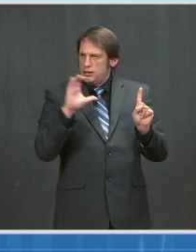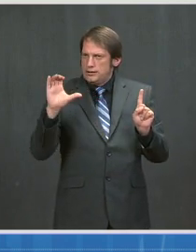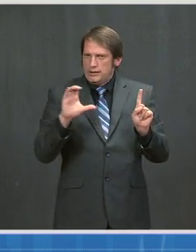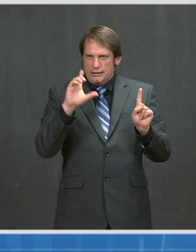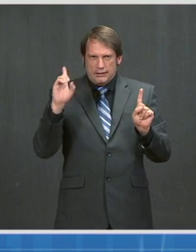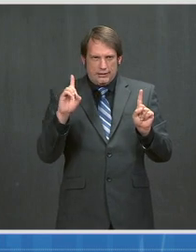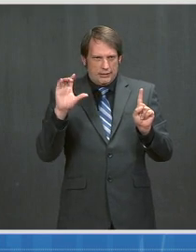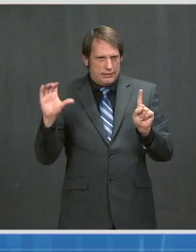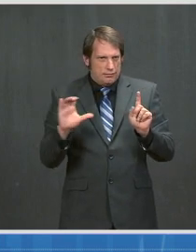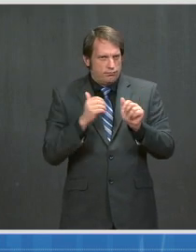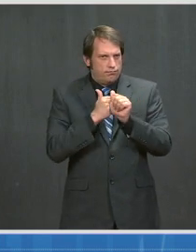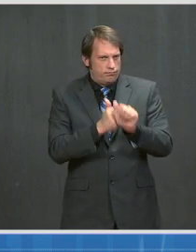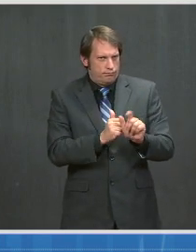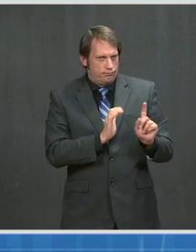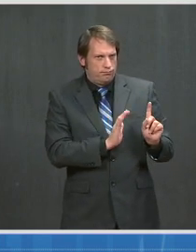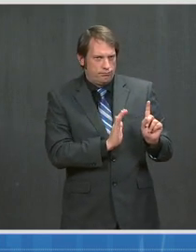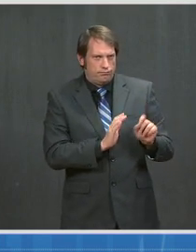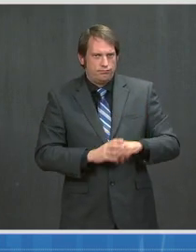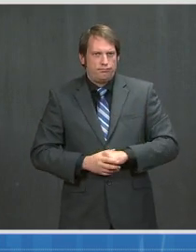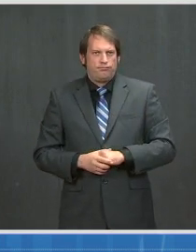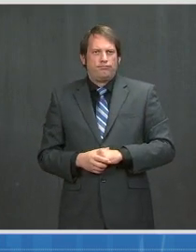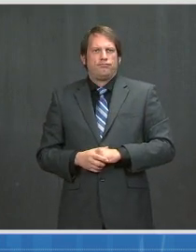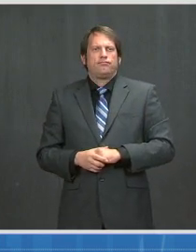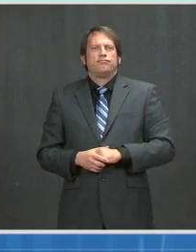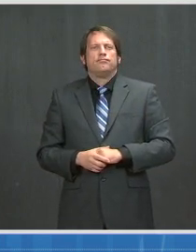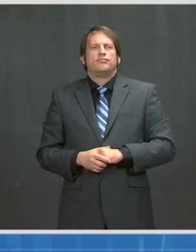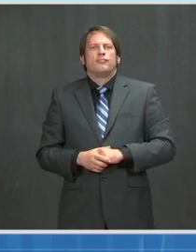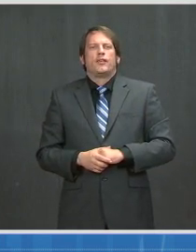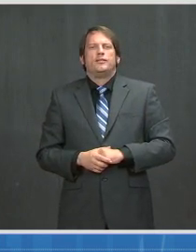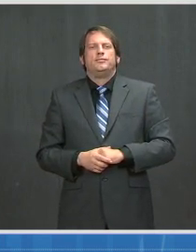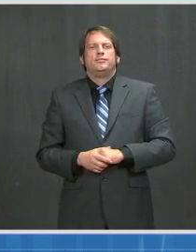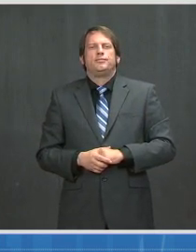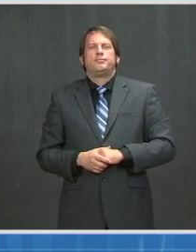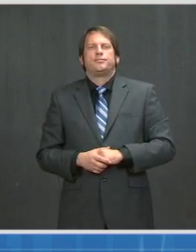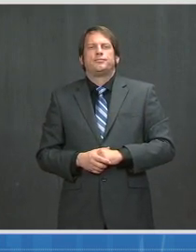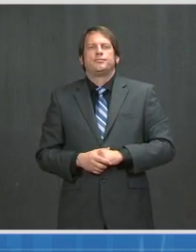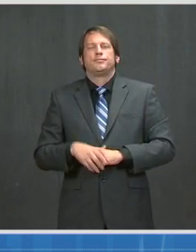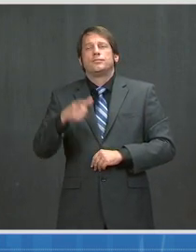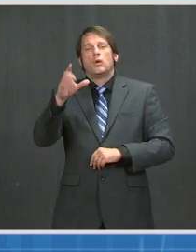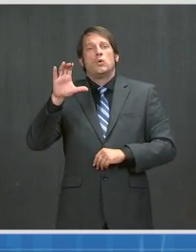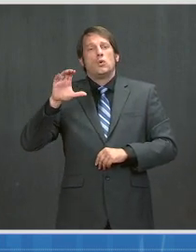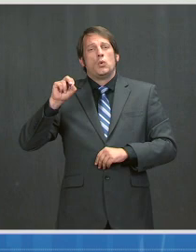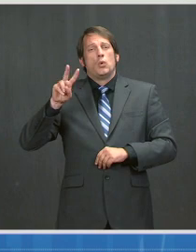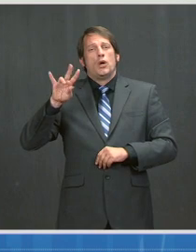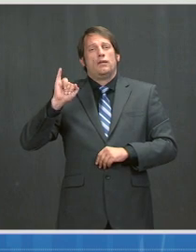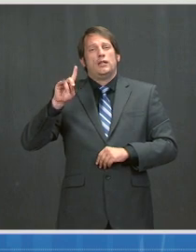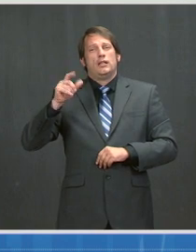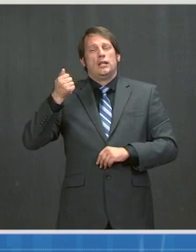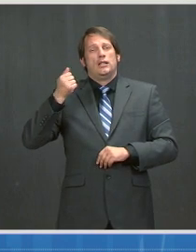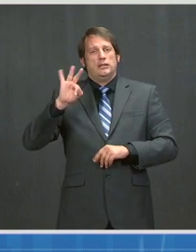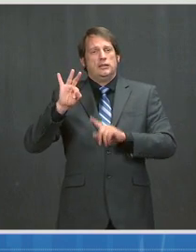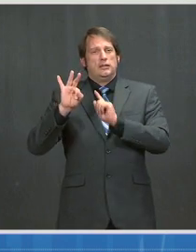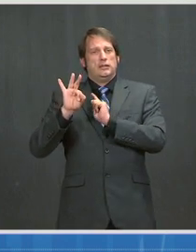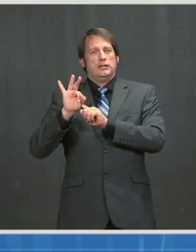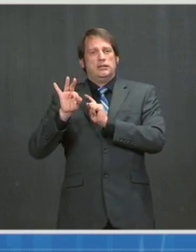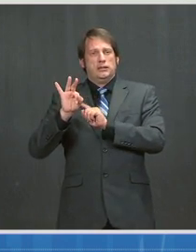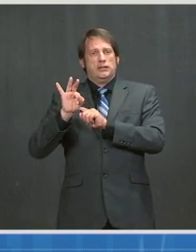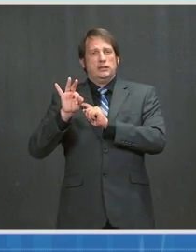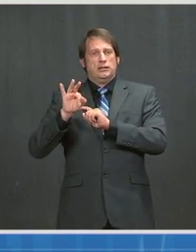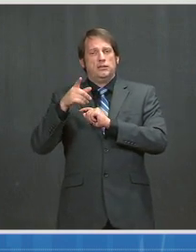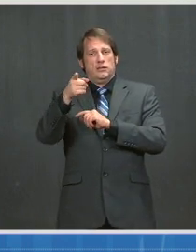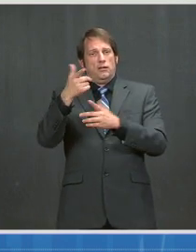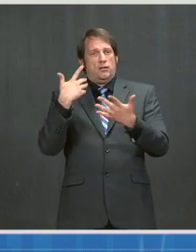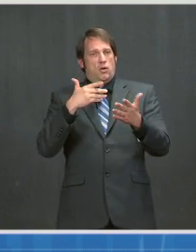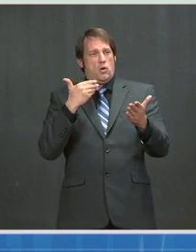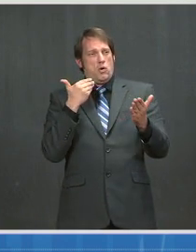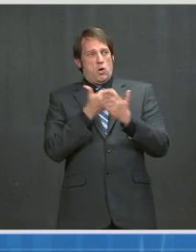infected with COVID-19 is through close person-to-person contact, typically between people who are physically near each other